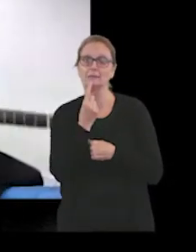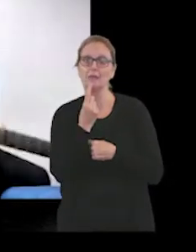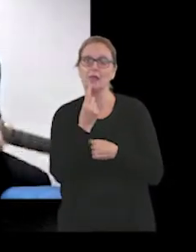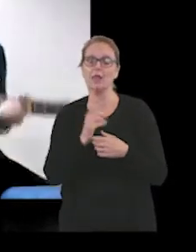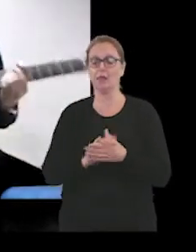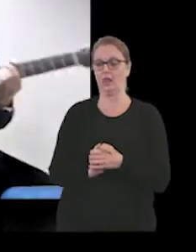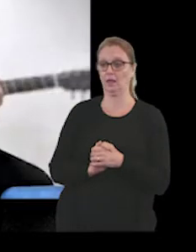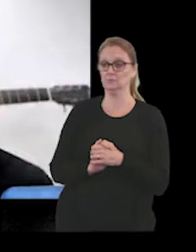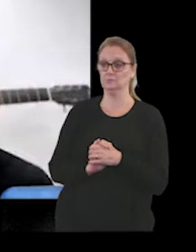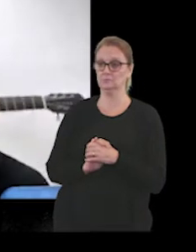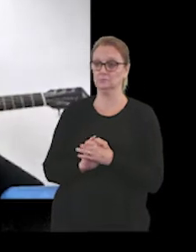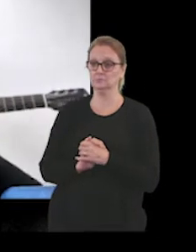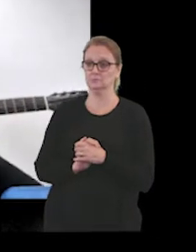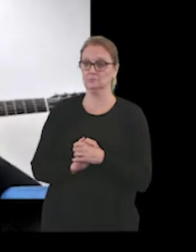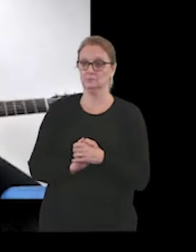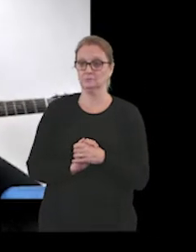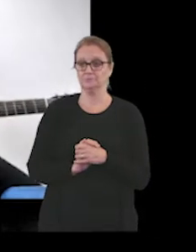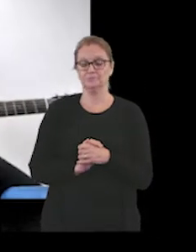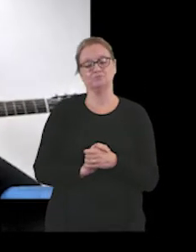I'm